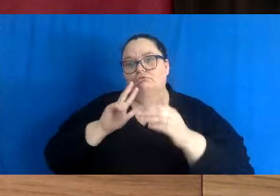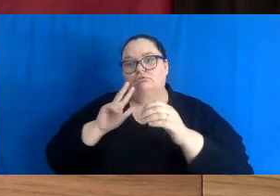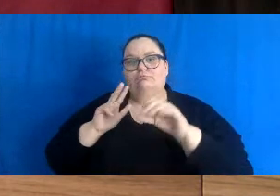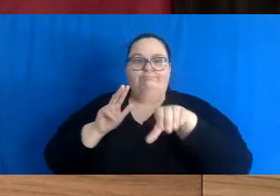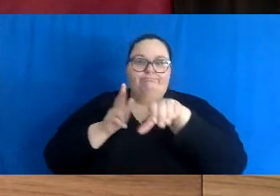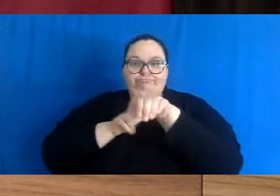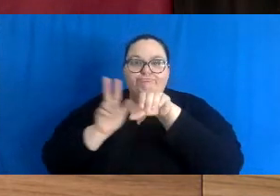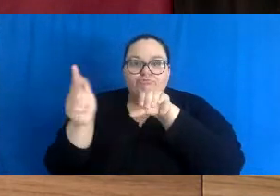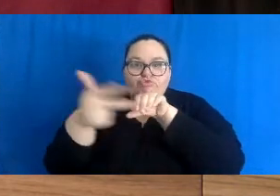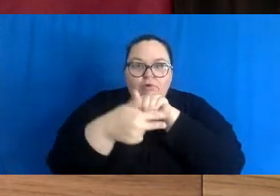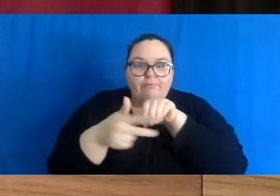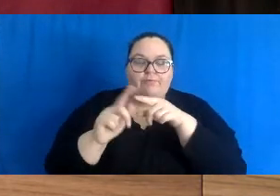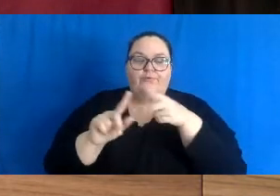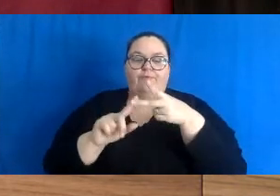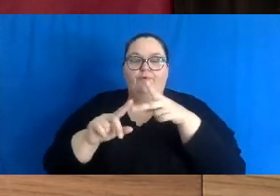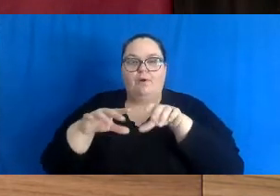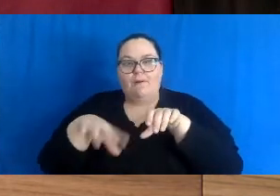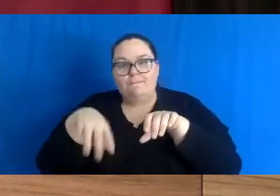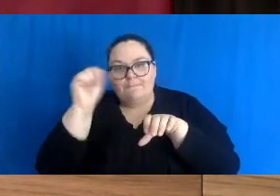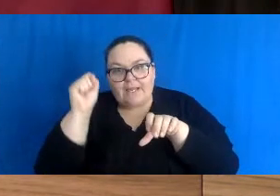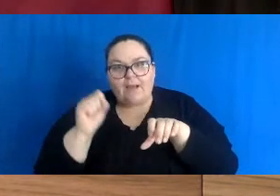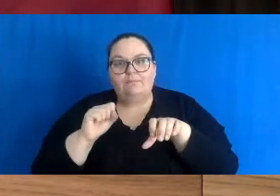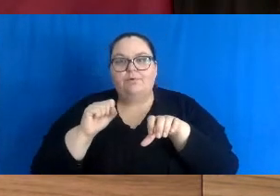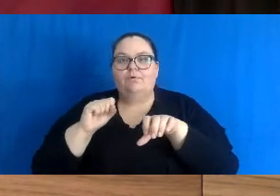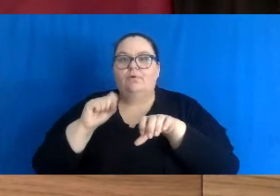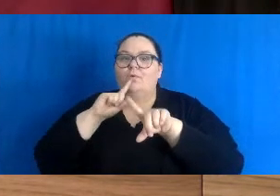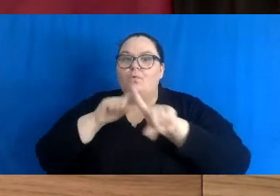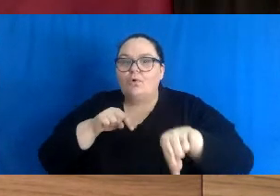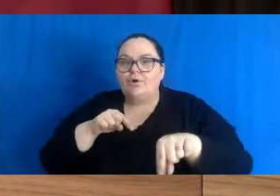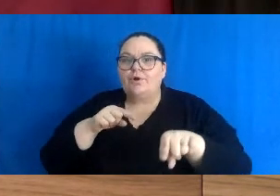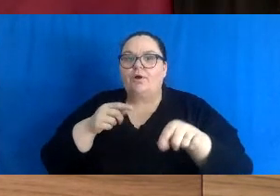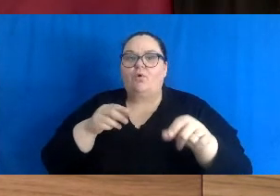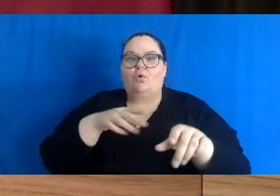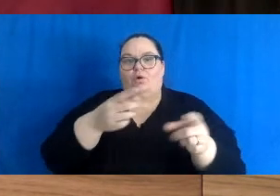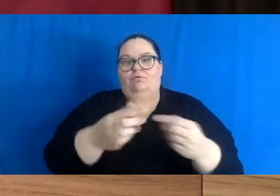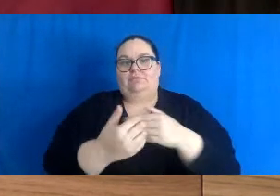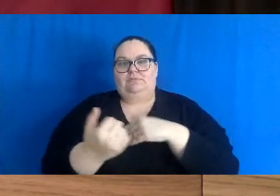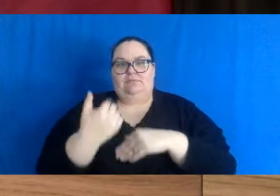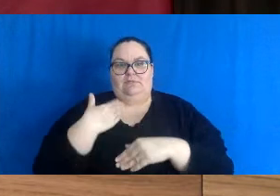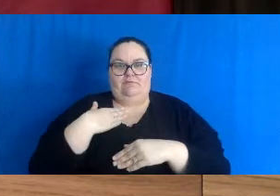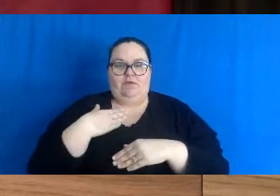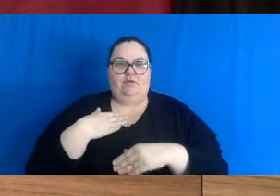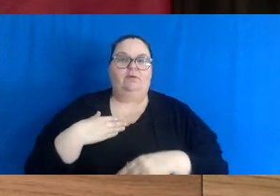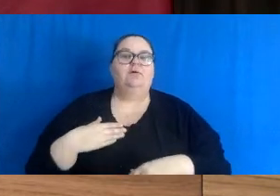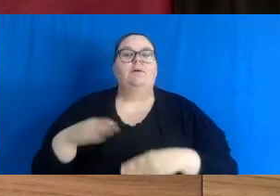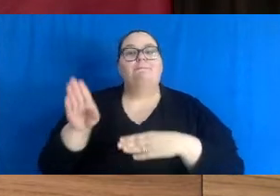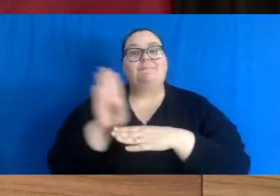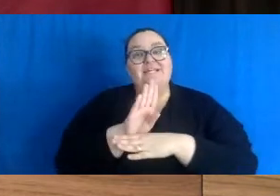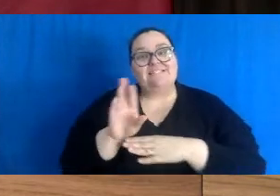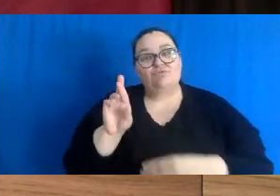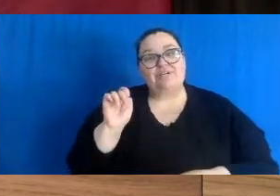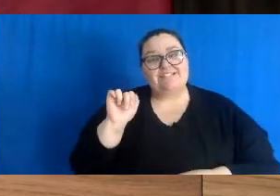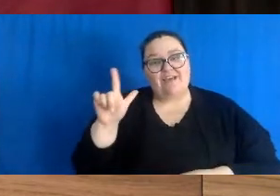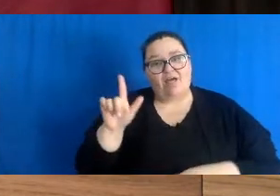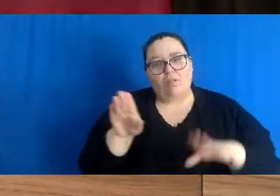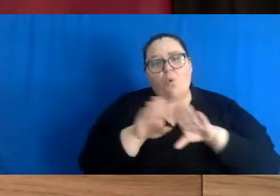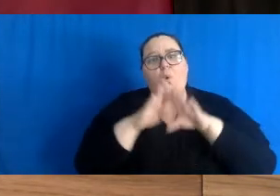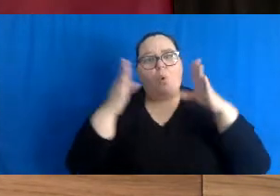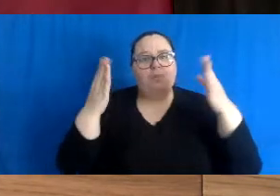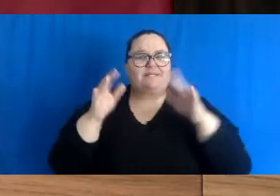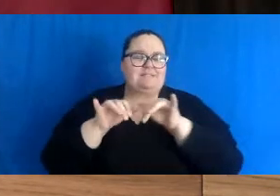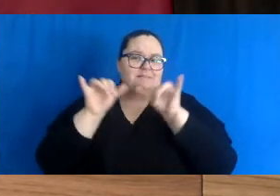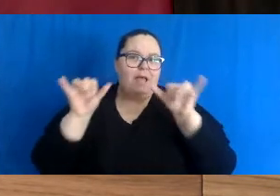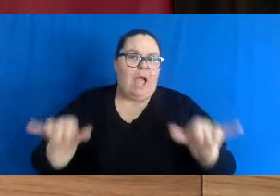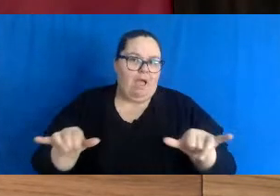and delivery only. Retail businesses will remain open under the same conditions as Level 2. This is a change from the original winter